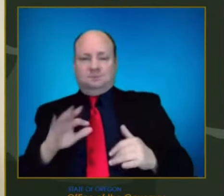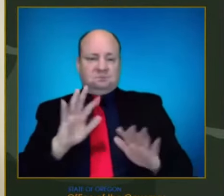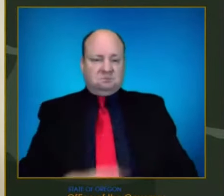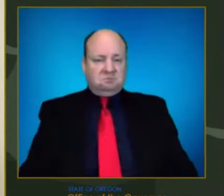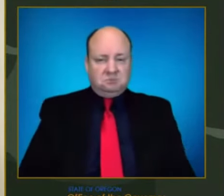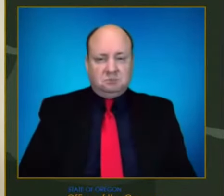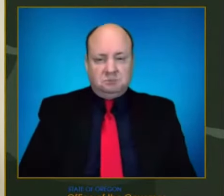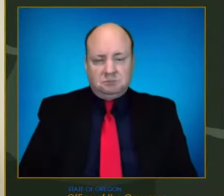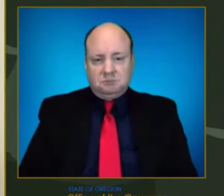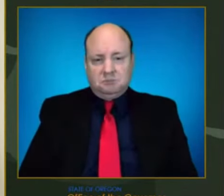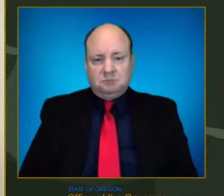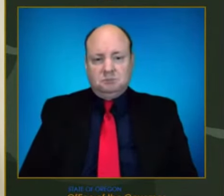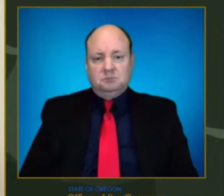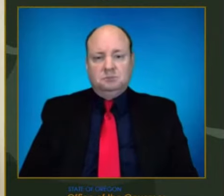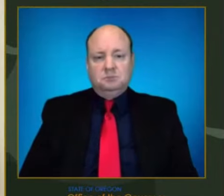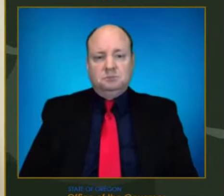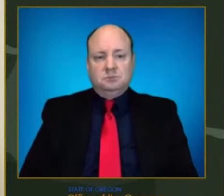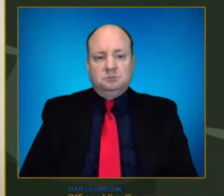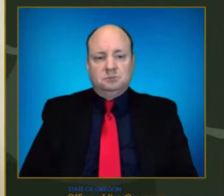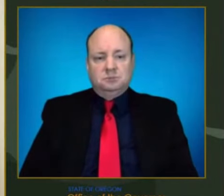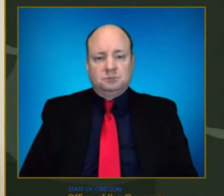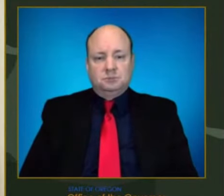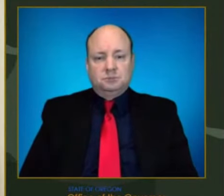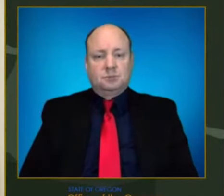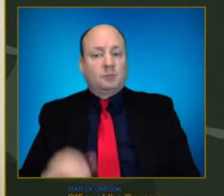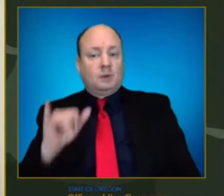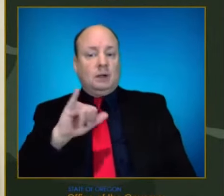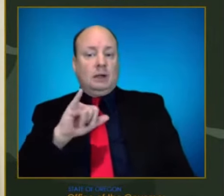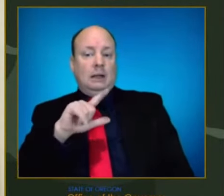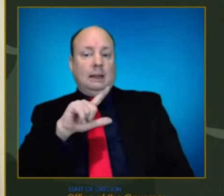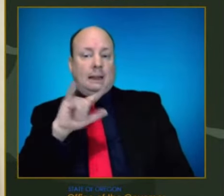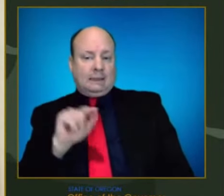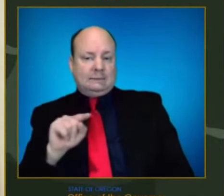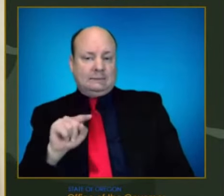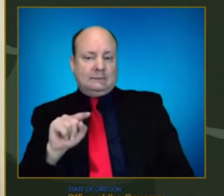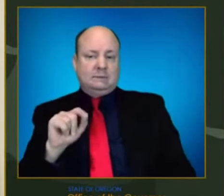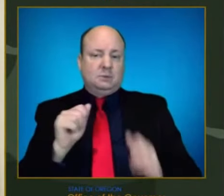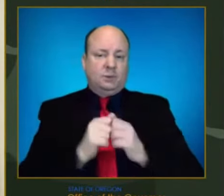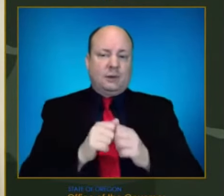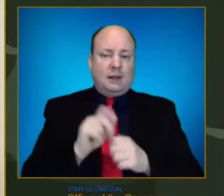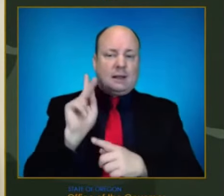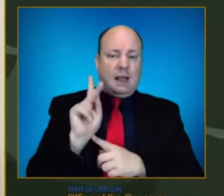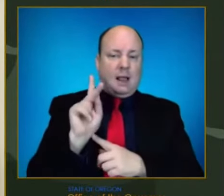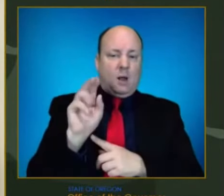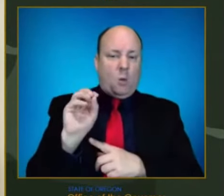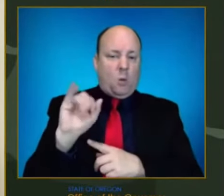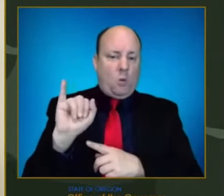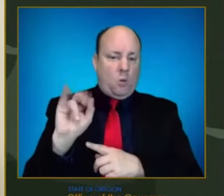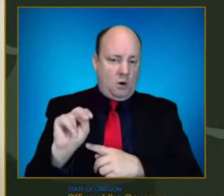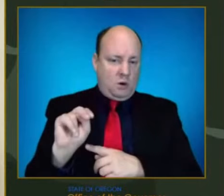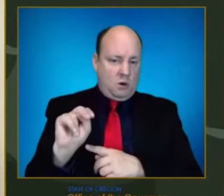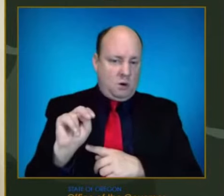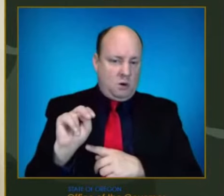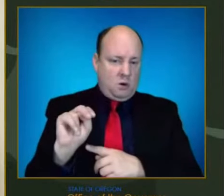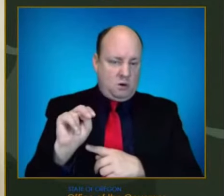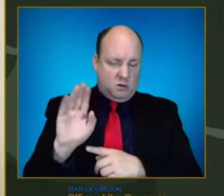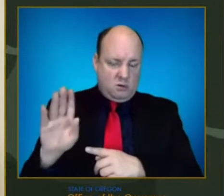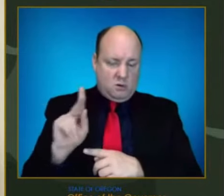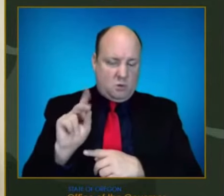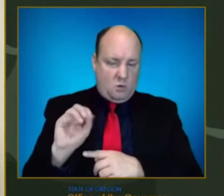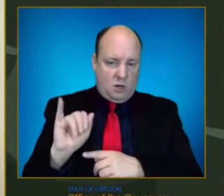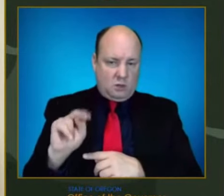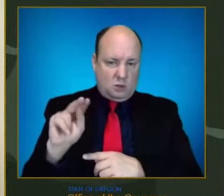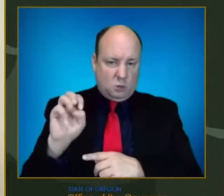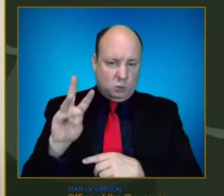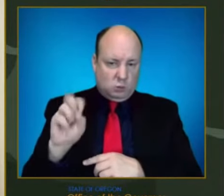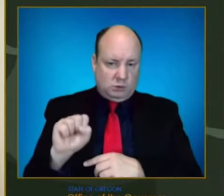We'll go next to this perch with coin. Go ahead, Liz. Oh, thank you for your time. My question is for the governor.